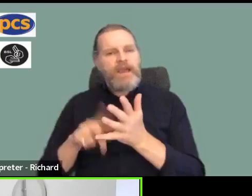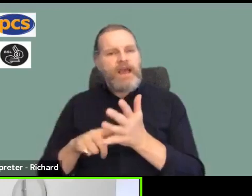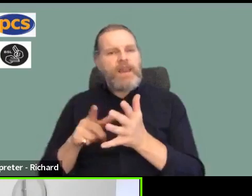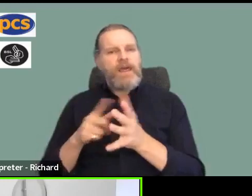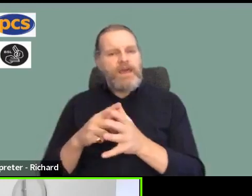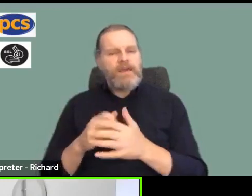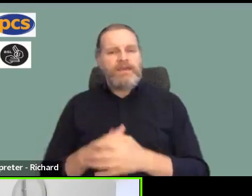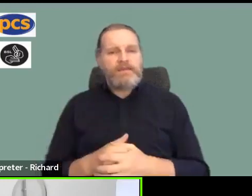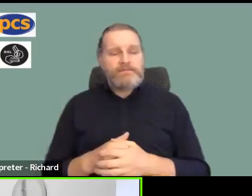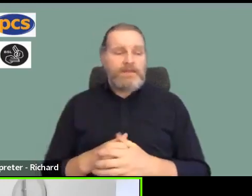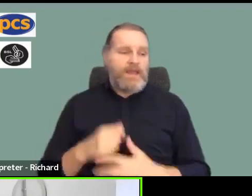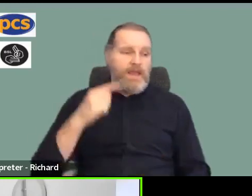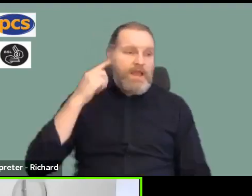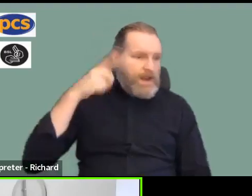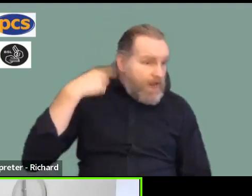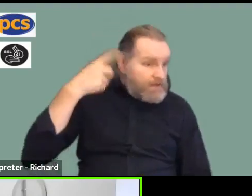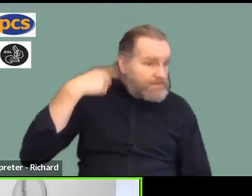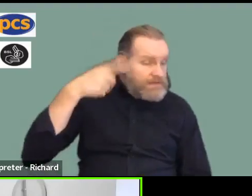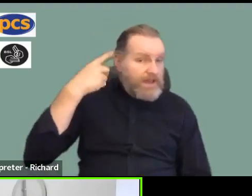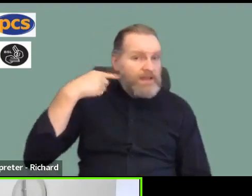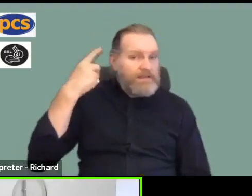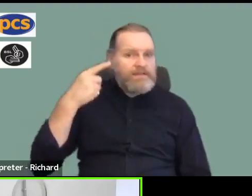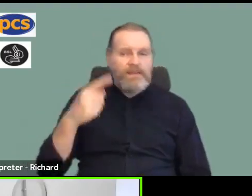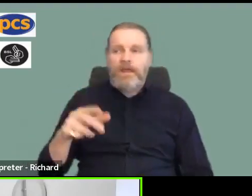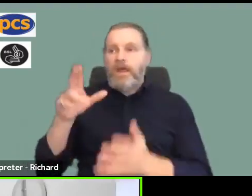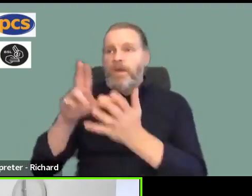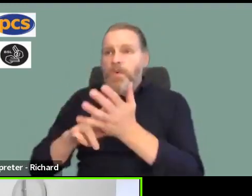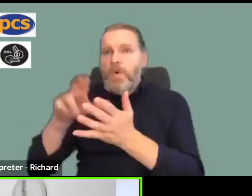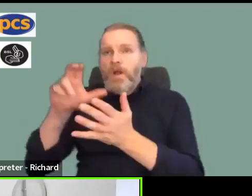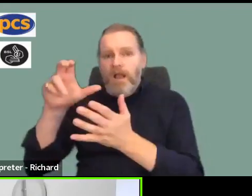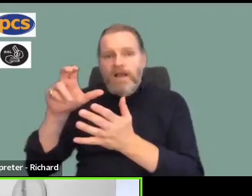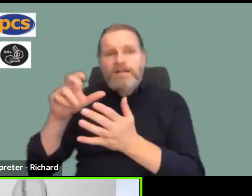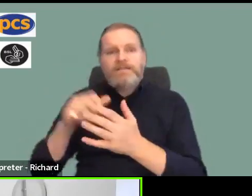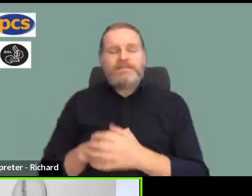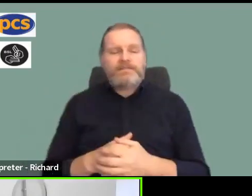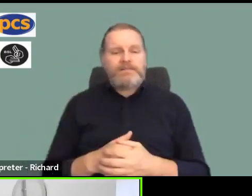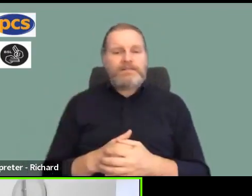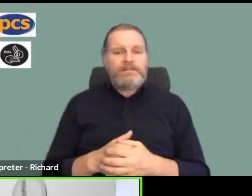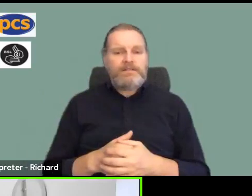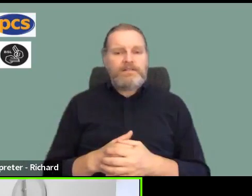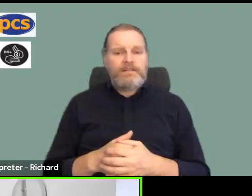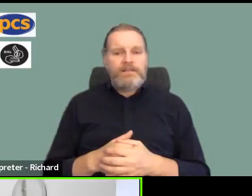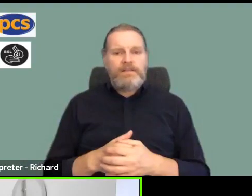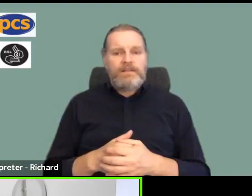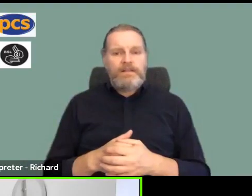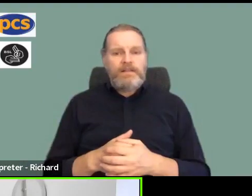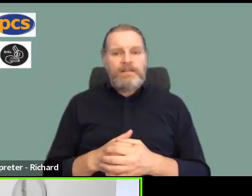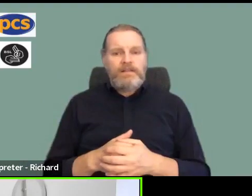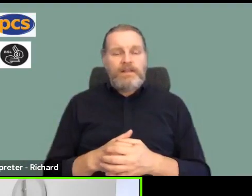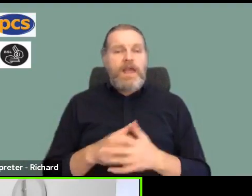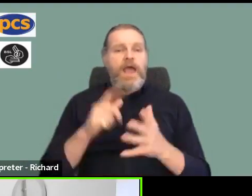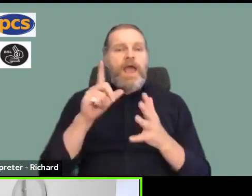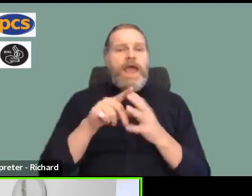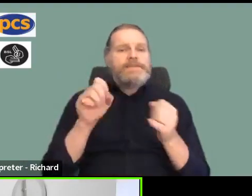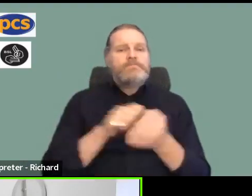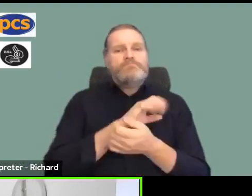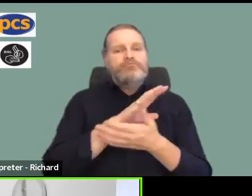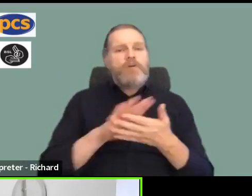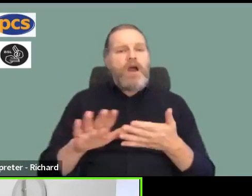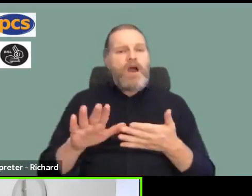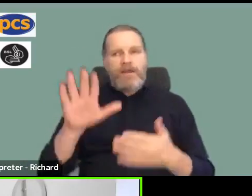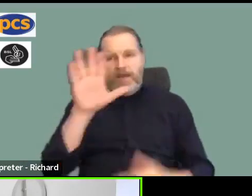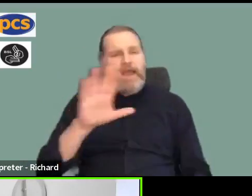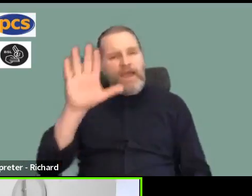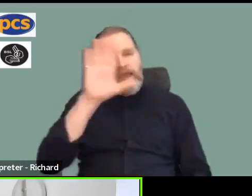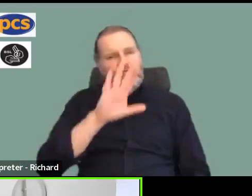HQ London, MOJ Associated Offices, Steve West, Solidarity from PCS DWP Edinburgh Lodian and Borders, Jackie